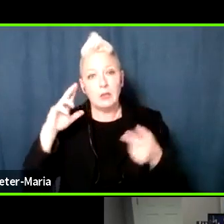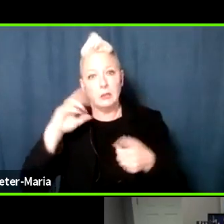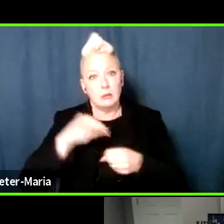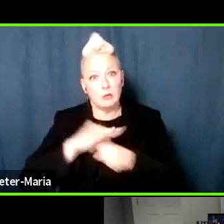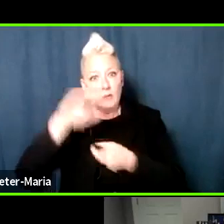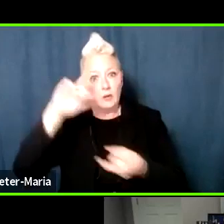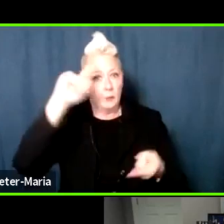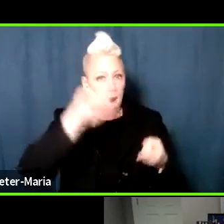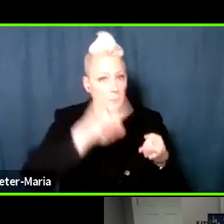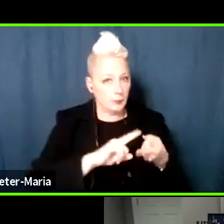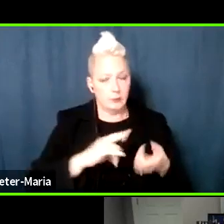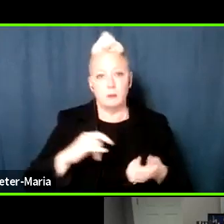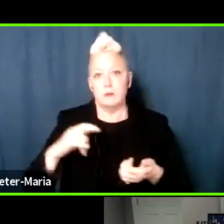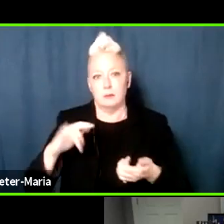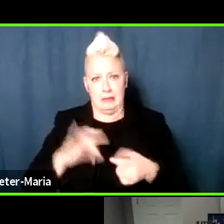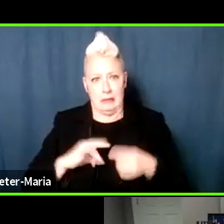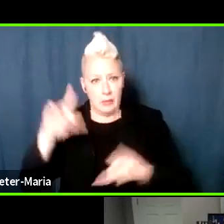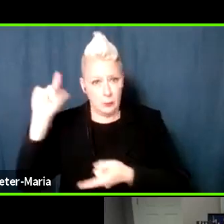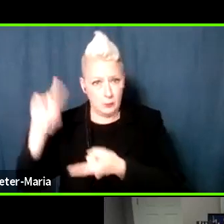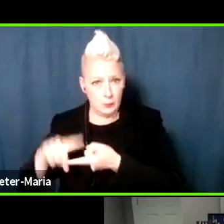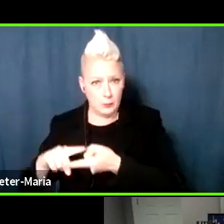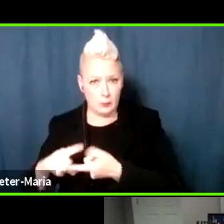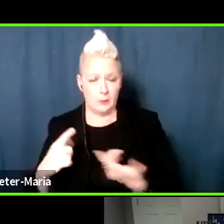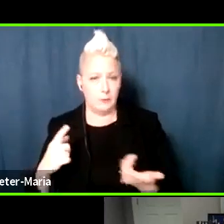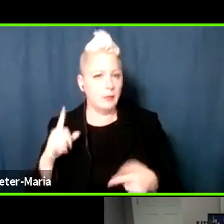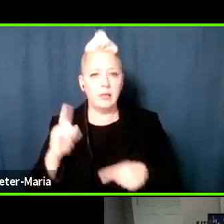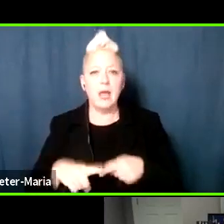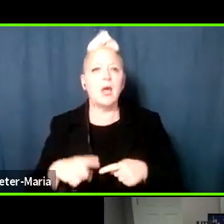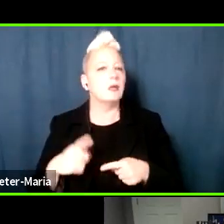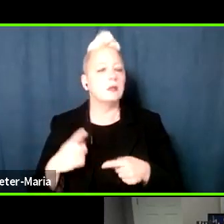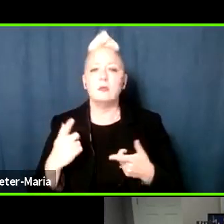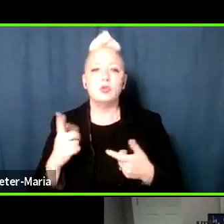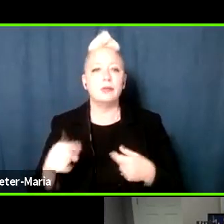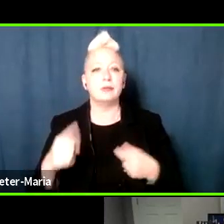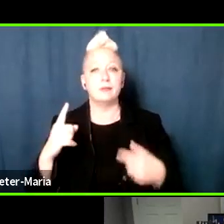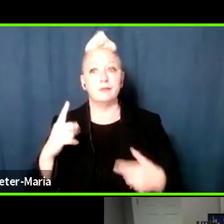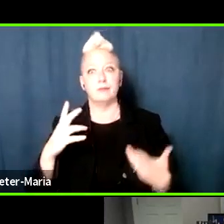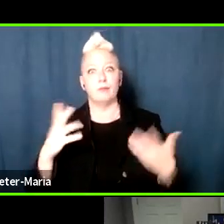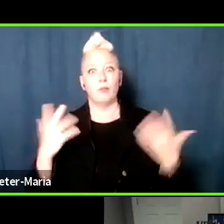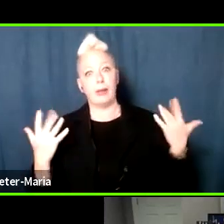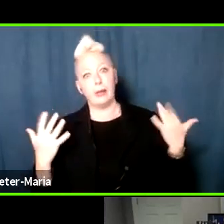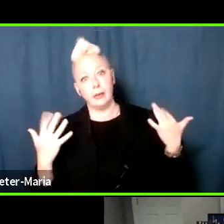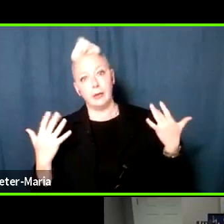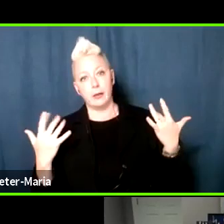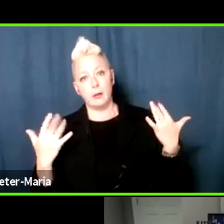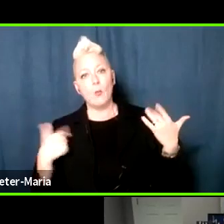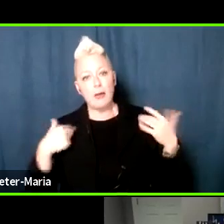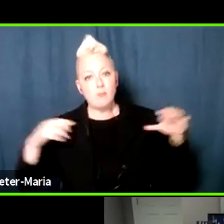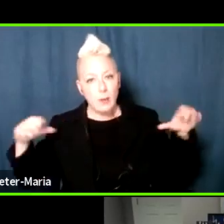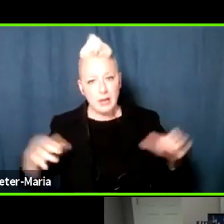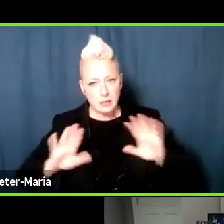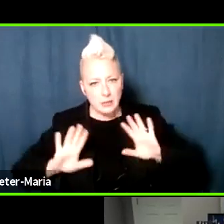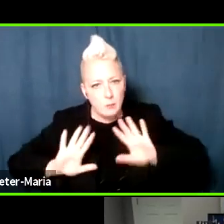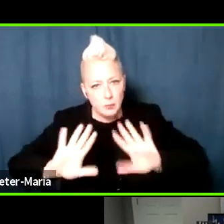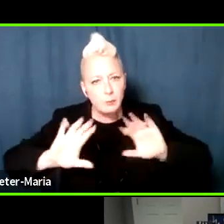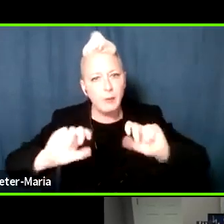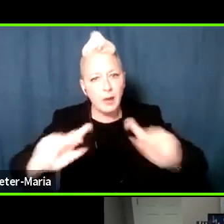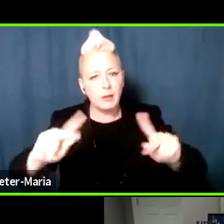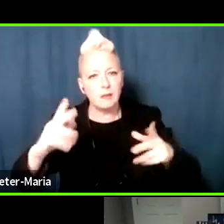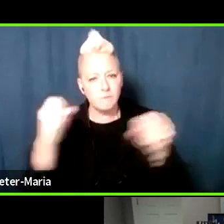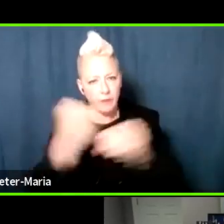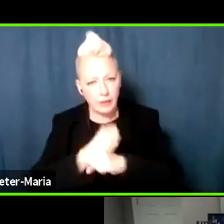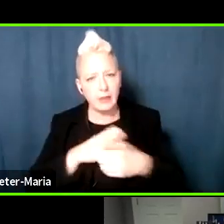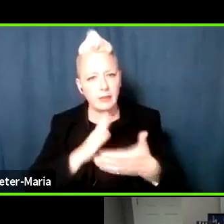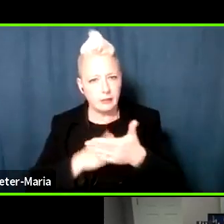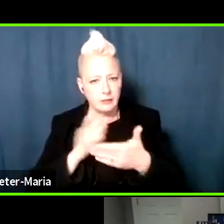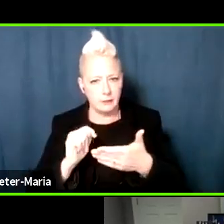can't allow it to just be on its own. We have to constructively actually engage in pushing back and fighting against it. So I want to